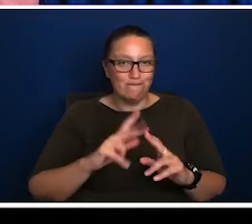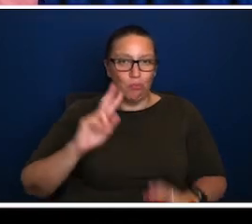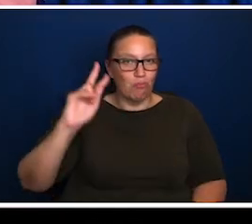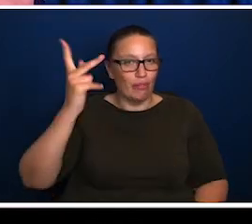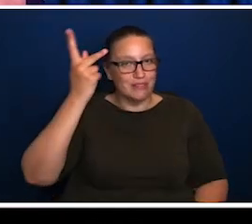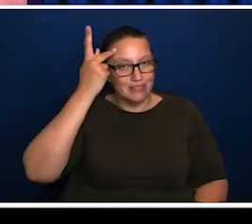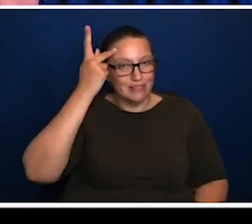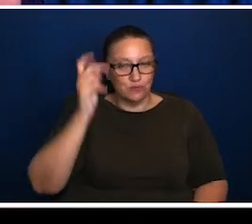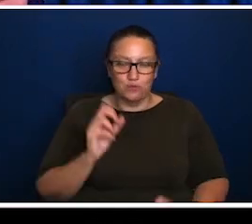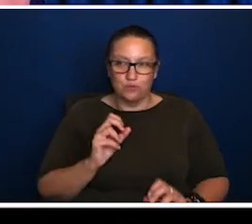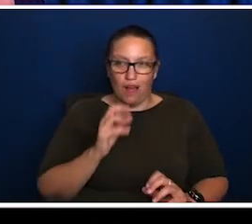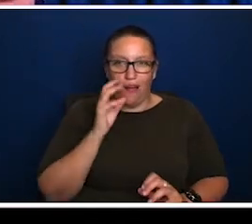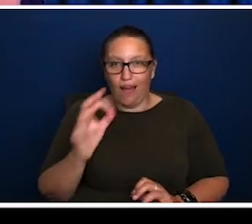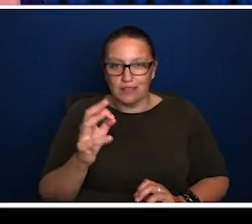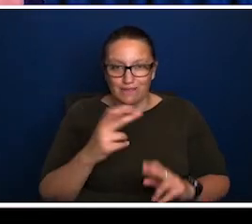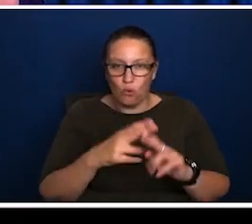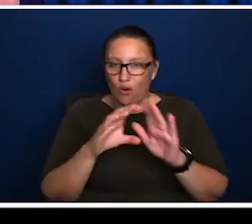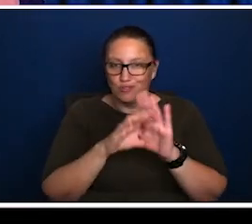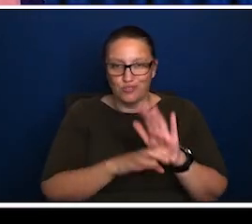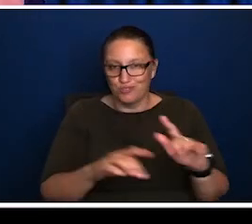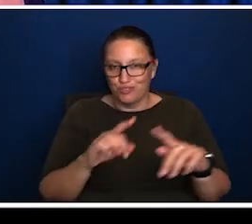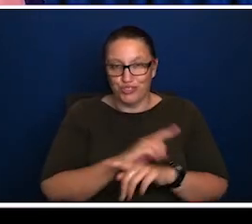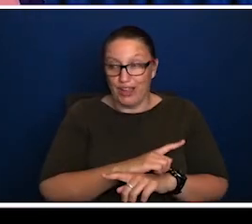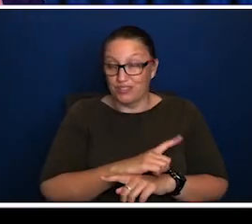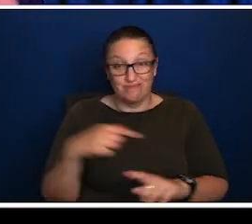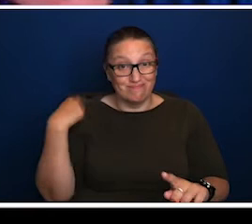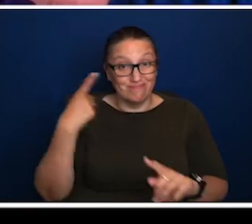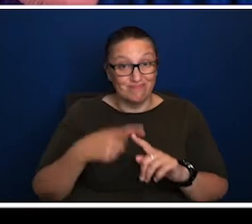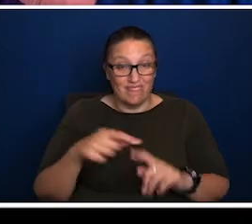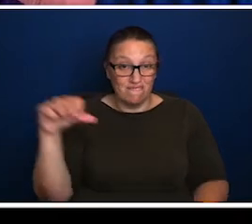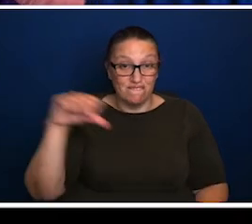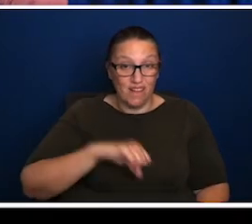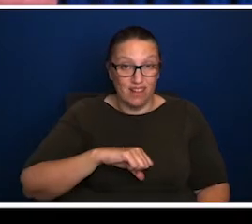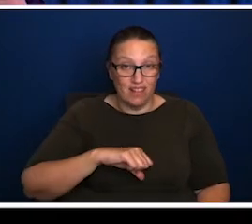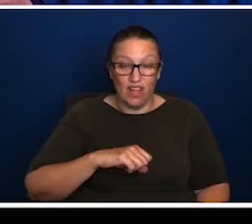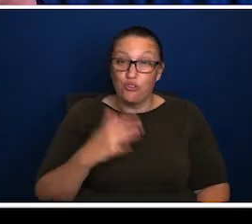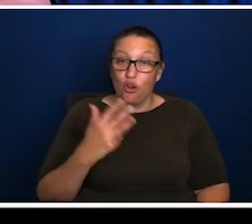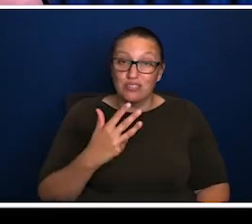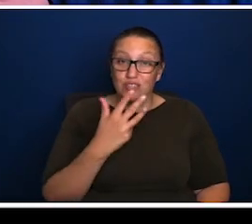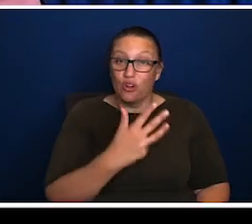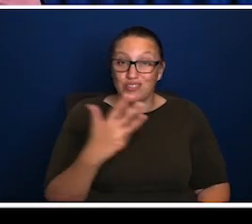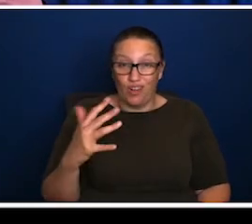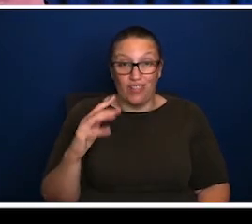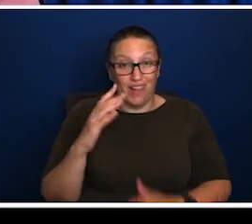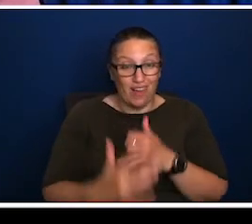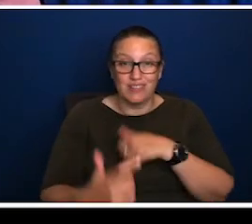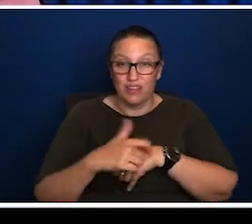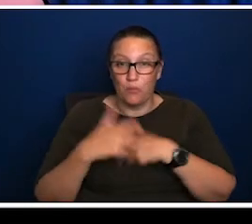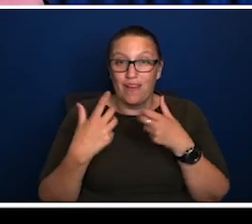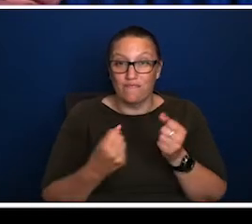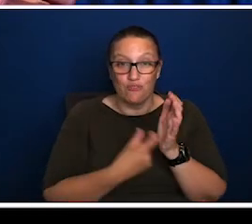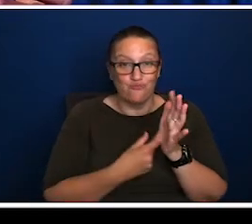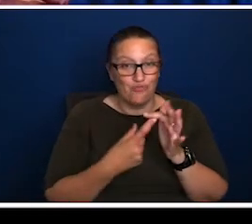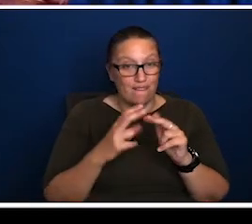it'd be very difficult to get to get politics to put any question to the people, because we have a pretty poor record.